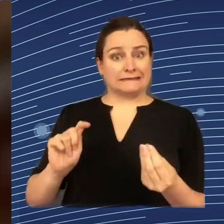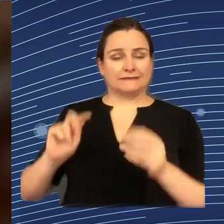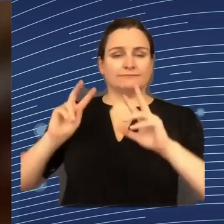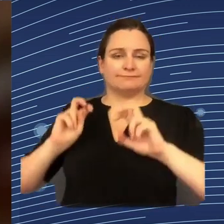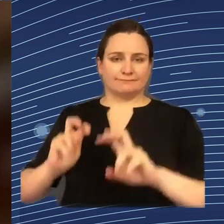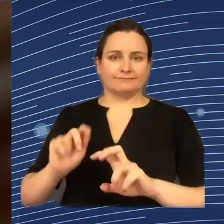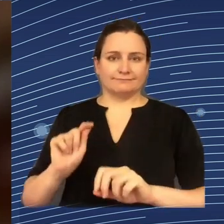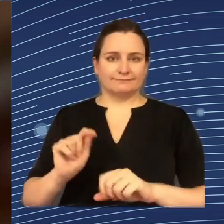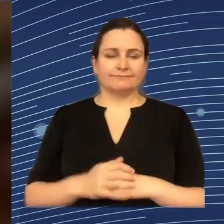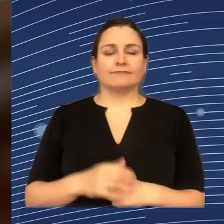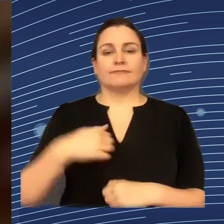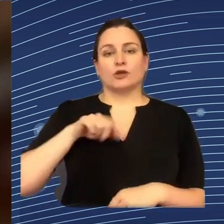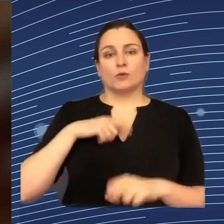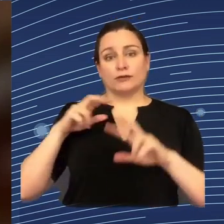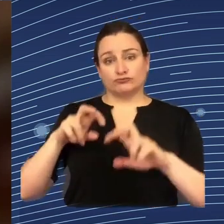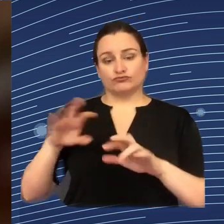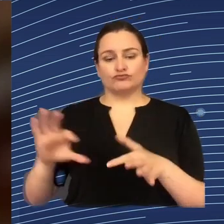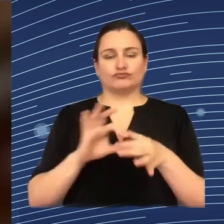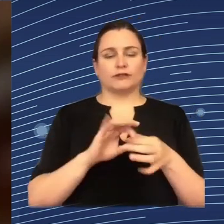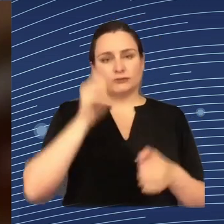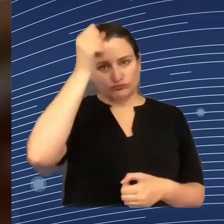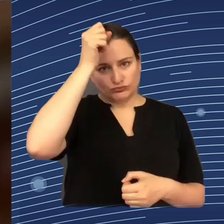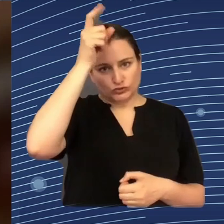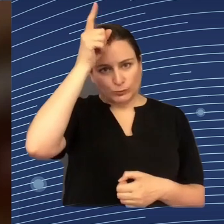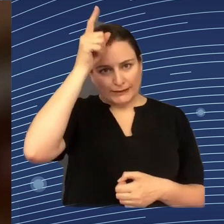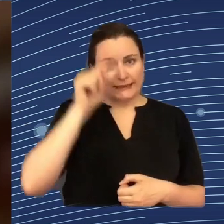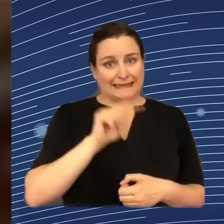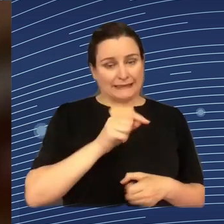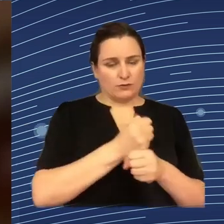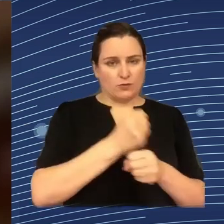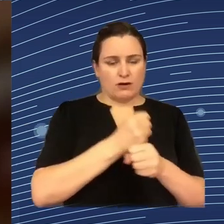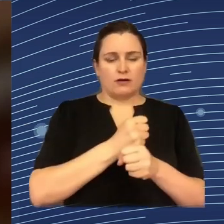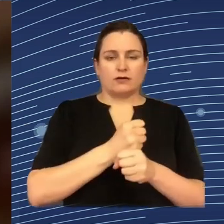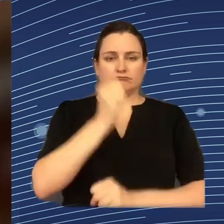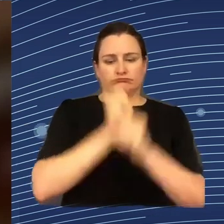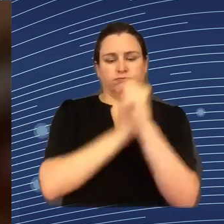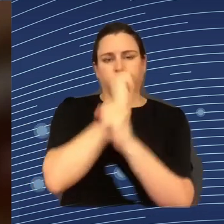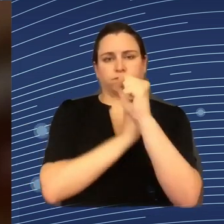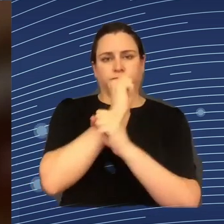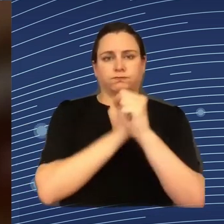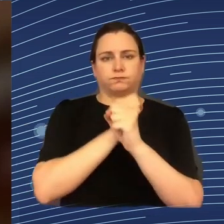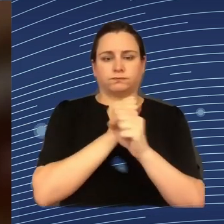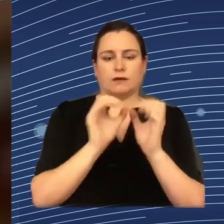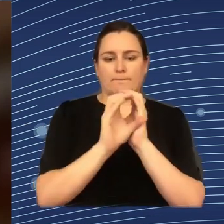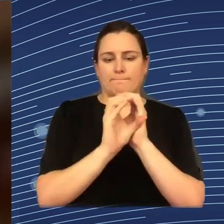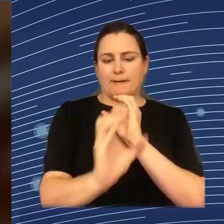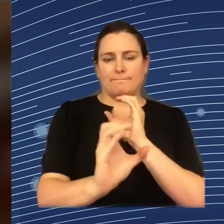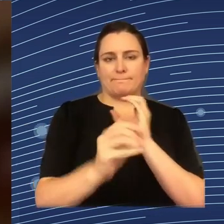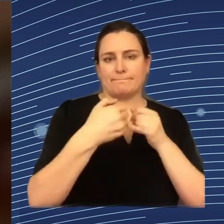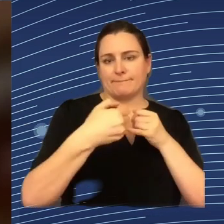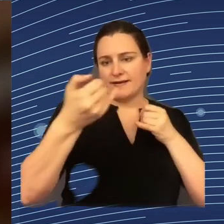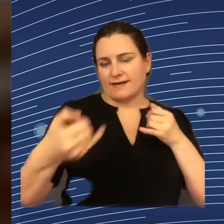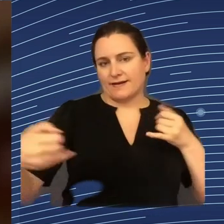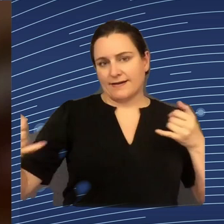German Hans Böckler Stiftung on worker participation along the machine learning pipeline. Because what these automated systems are usually